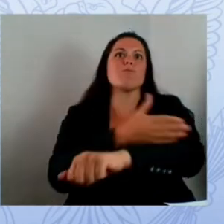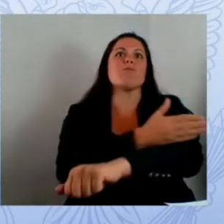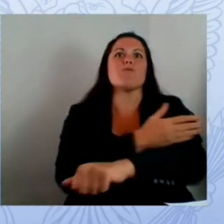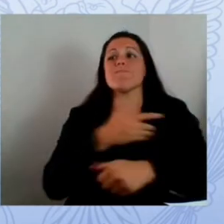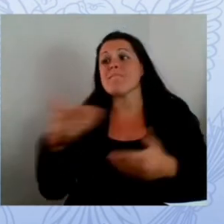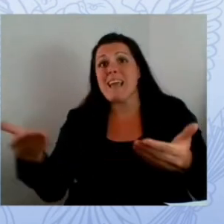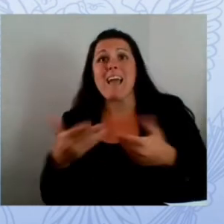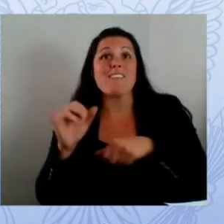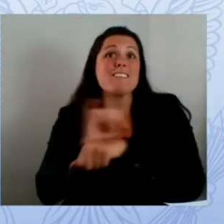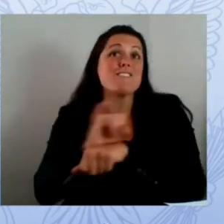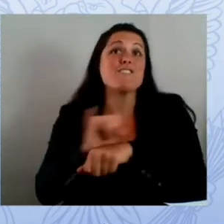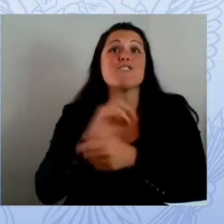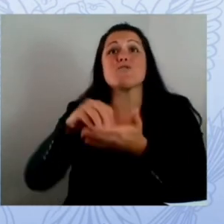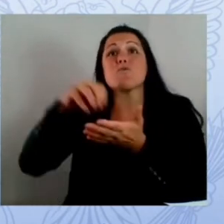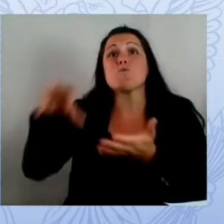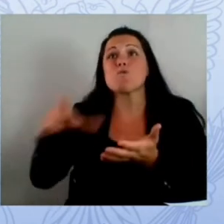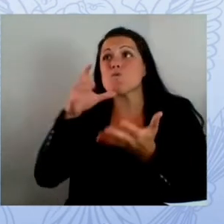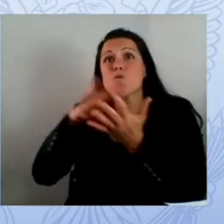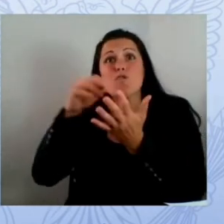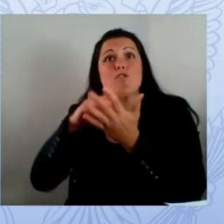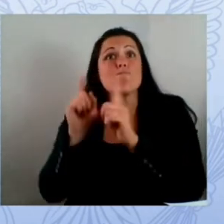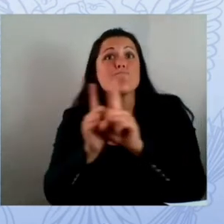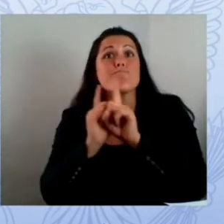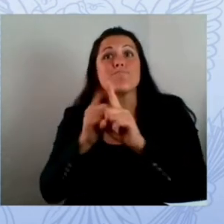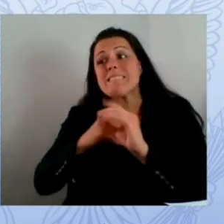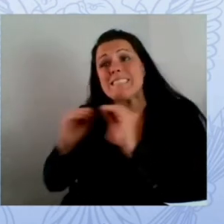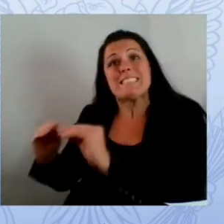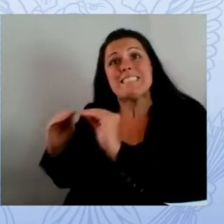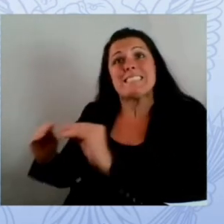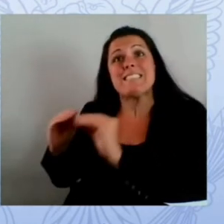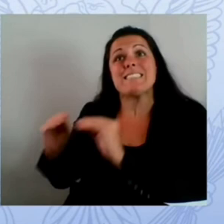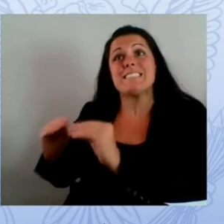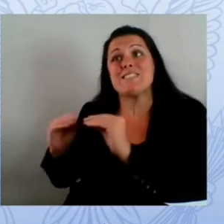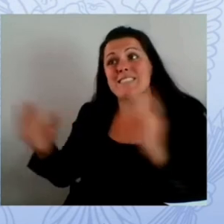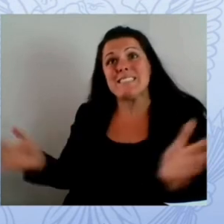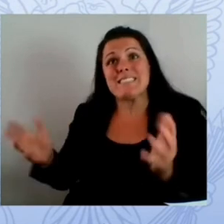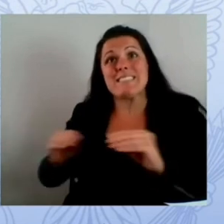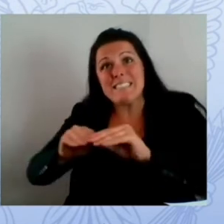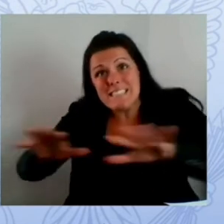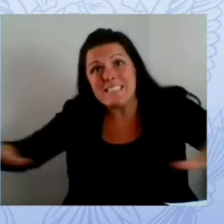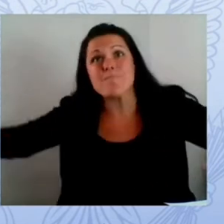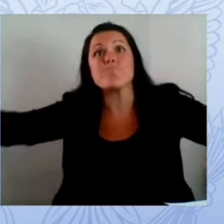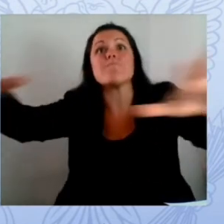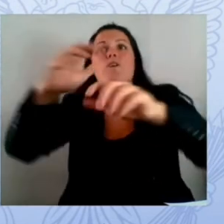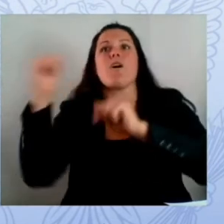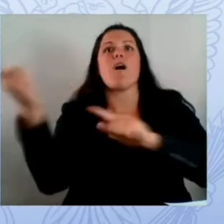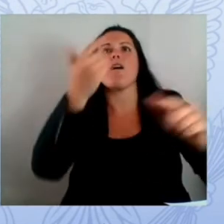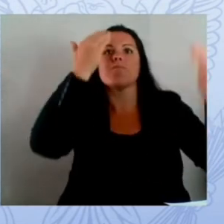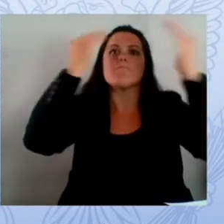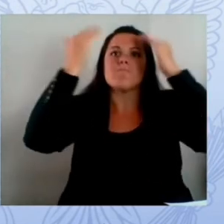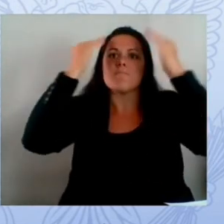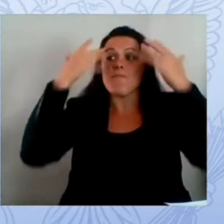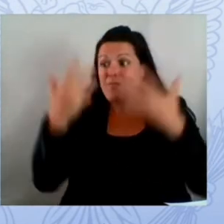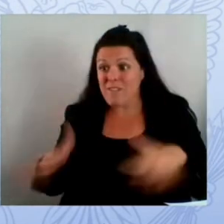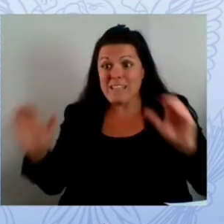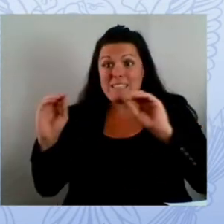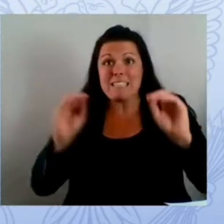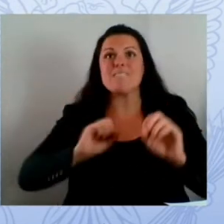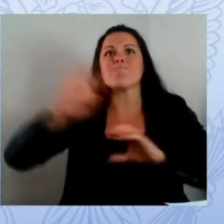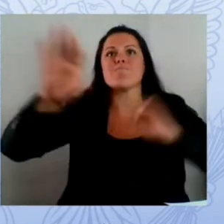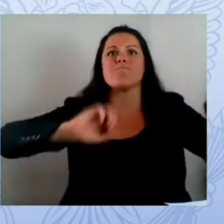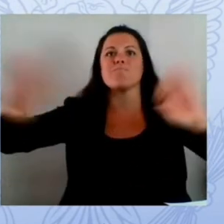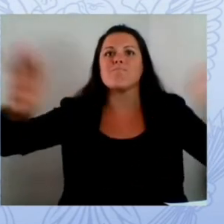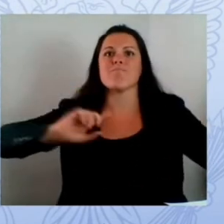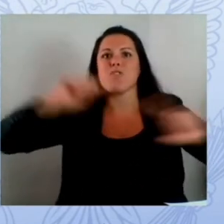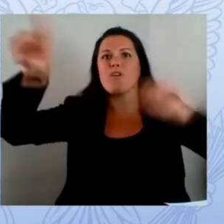more that will be hired and will be staffed throughout the state we continue that when i bring people on when i bring them on we